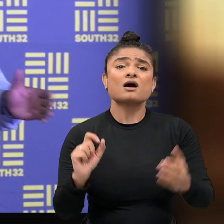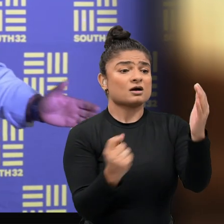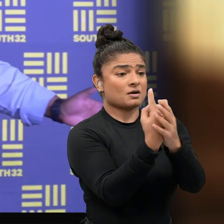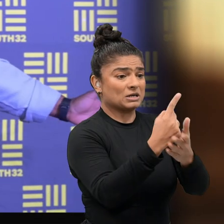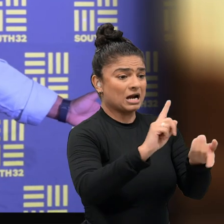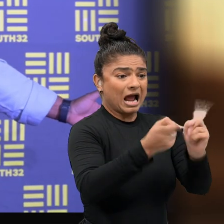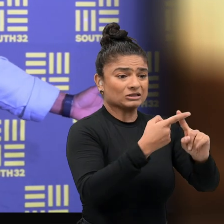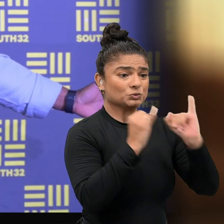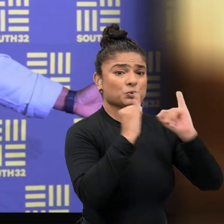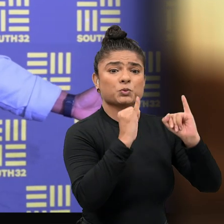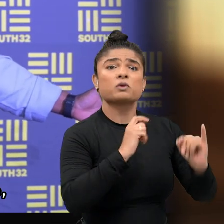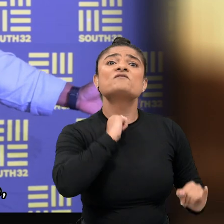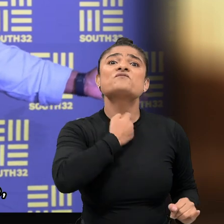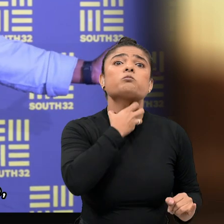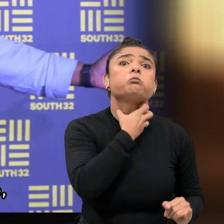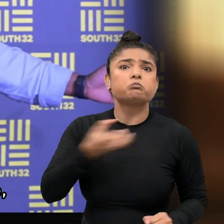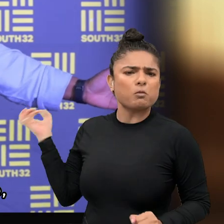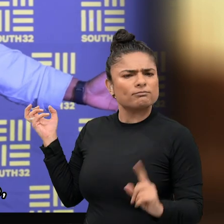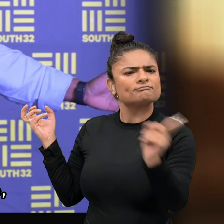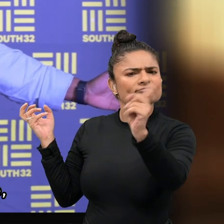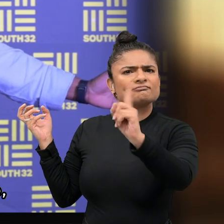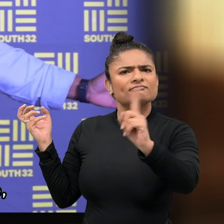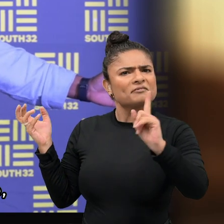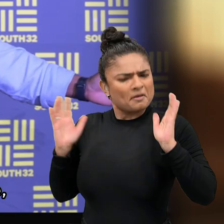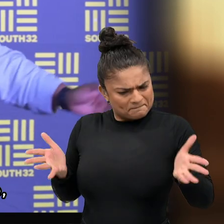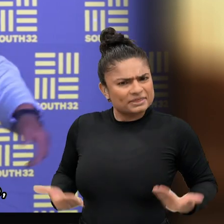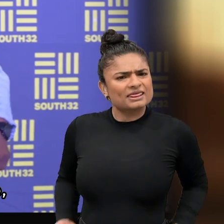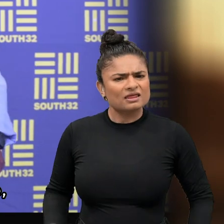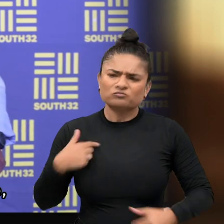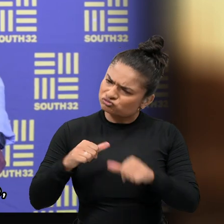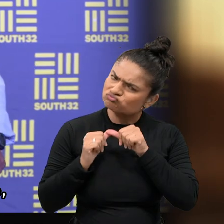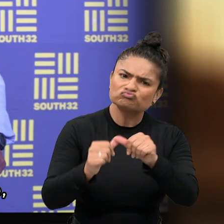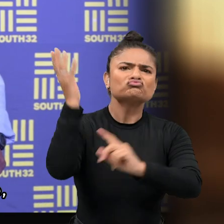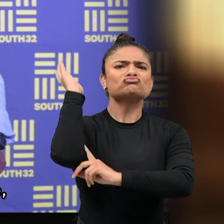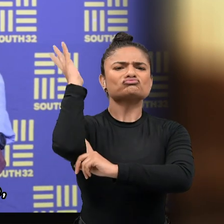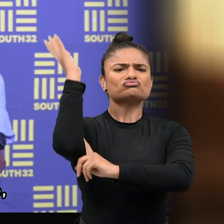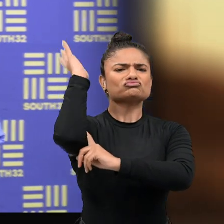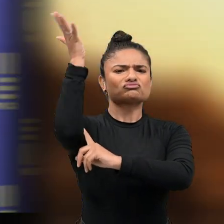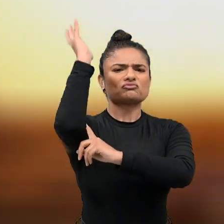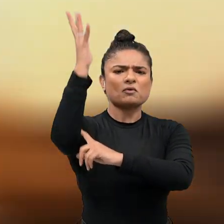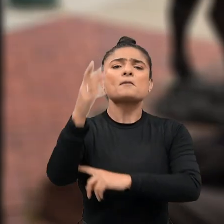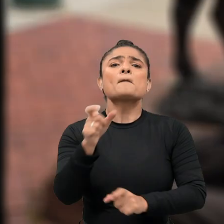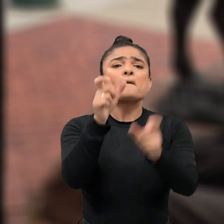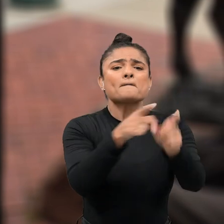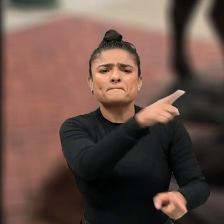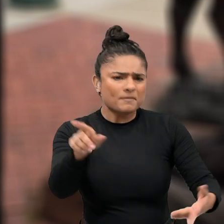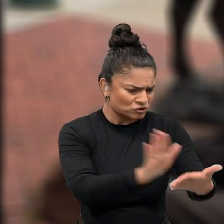The accident did not take away my voice. On top of that, I was always very good at taking the words that I spoke to